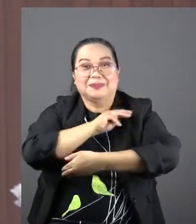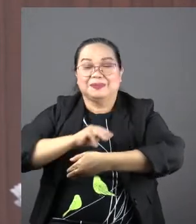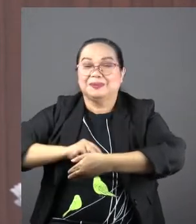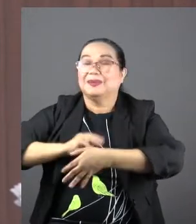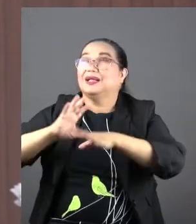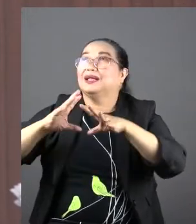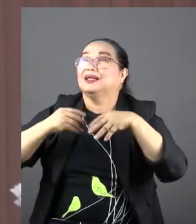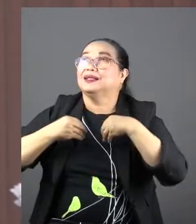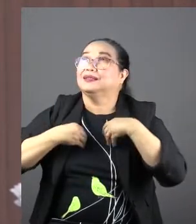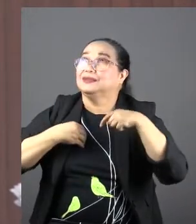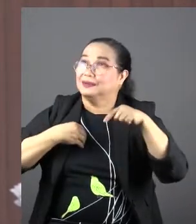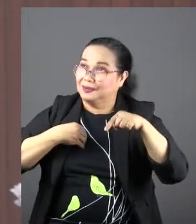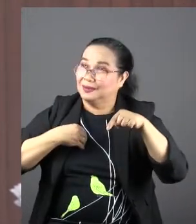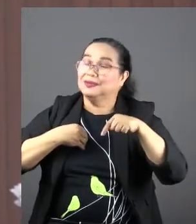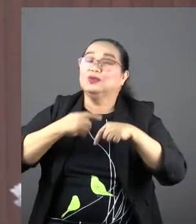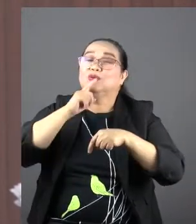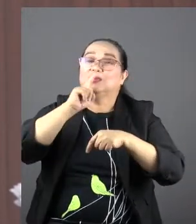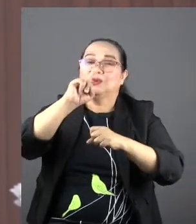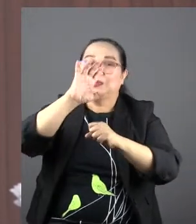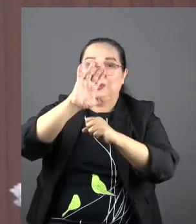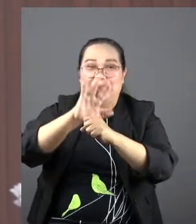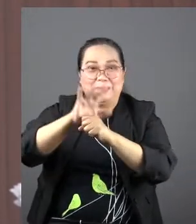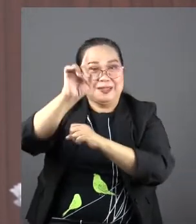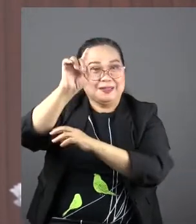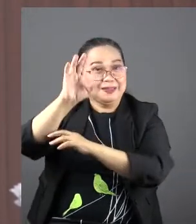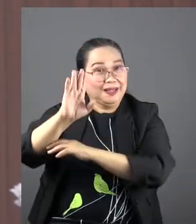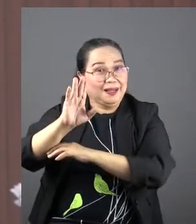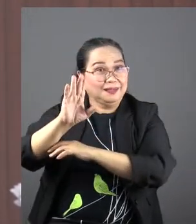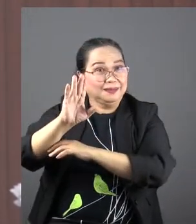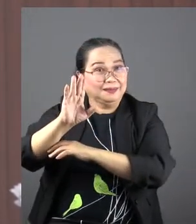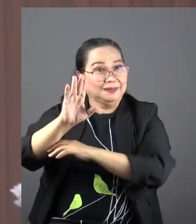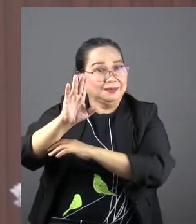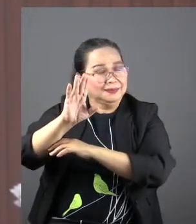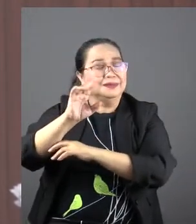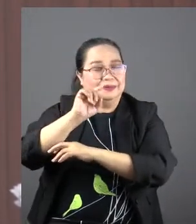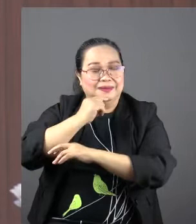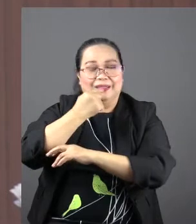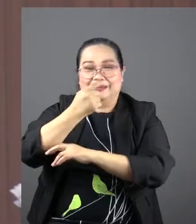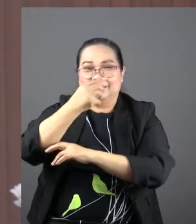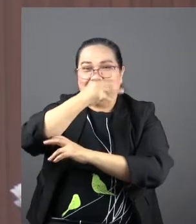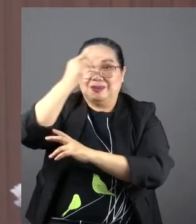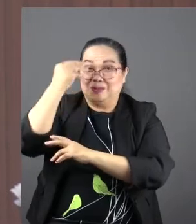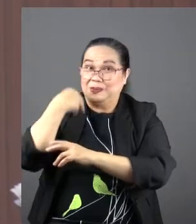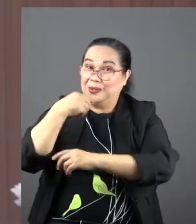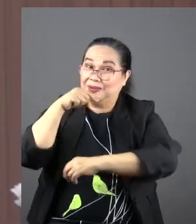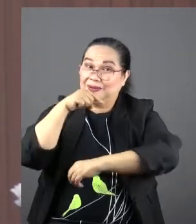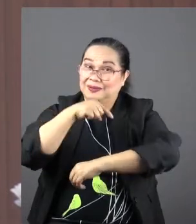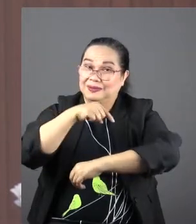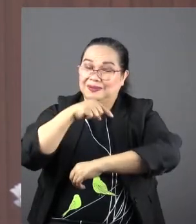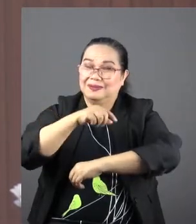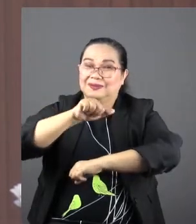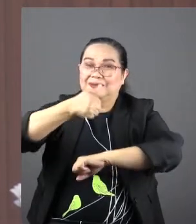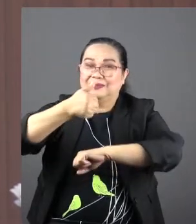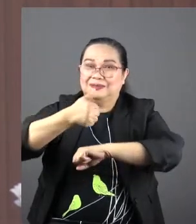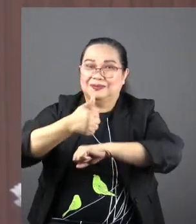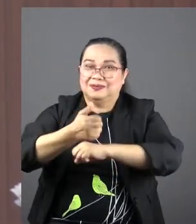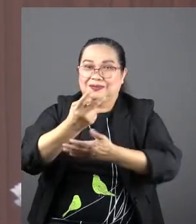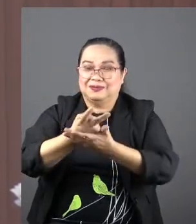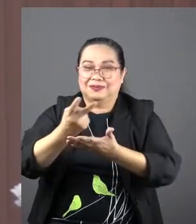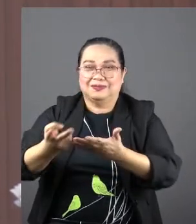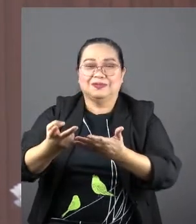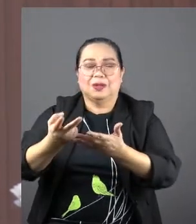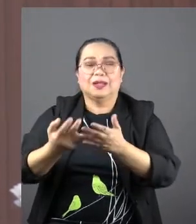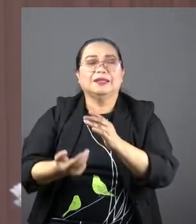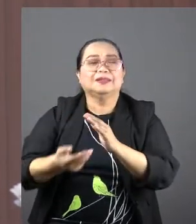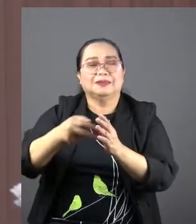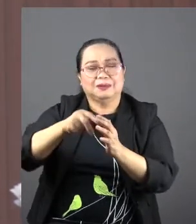recognize he is the promised Messiah. Then he said to Mary, this child is appointed for the fall and rising of many